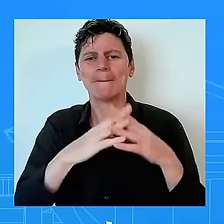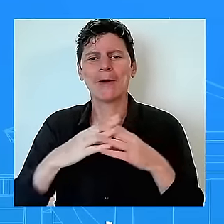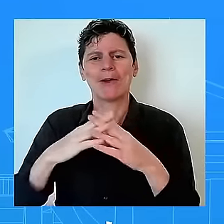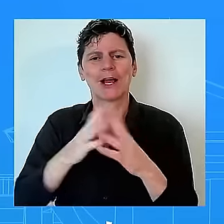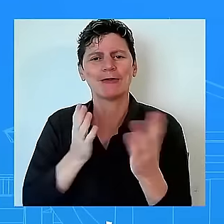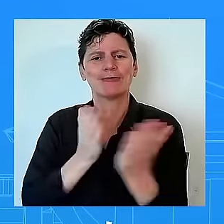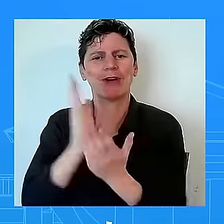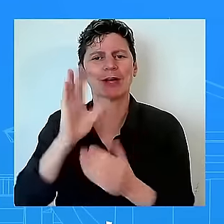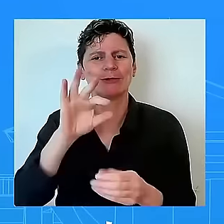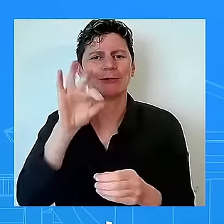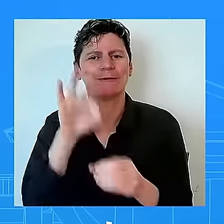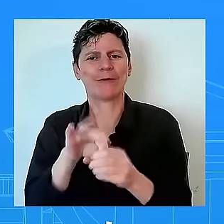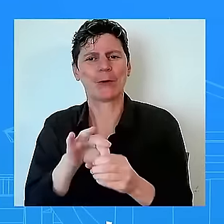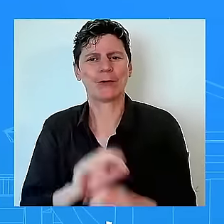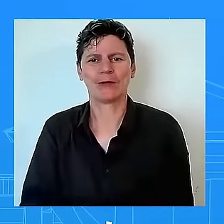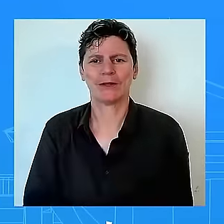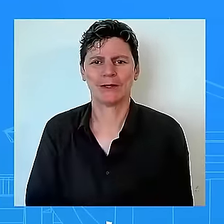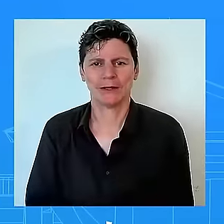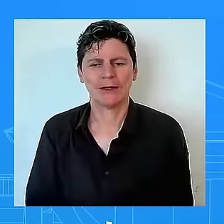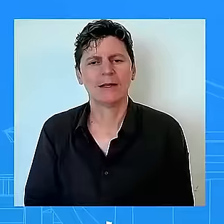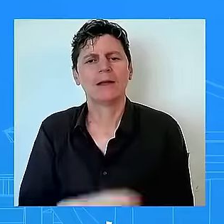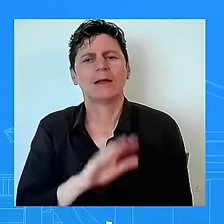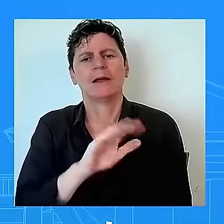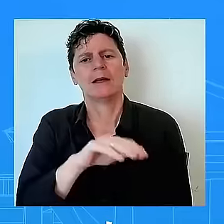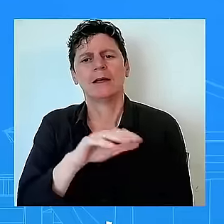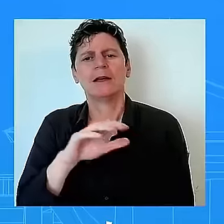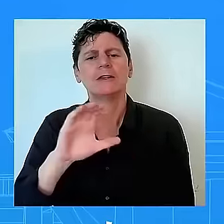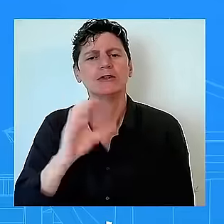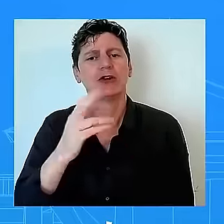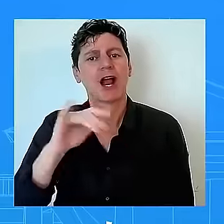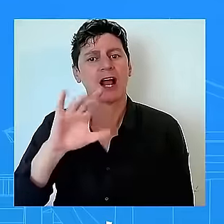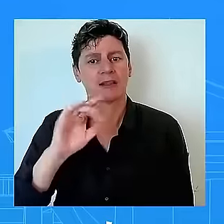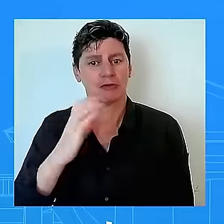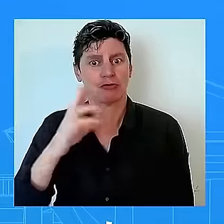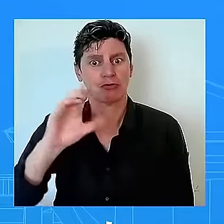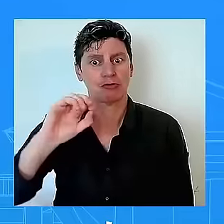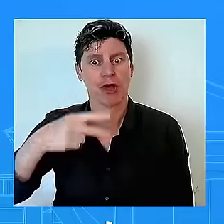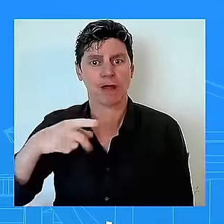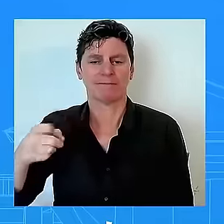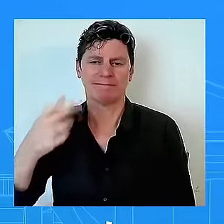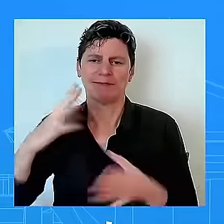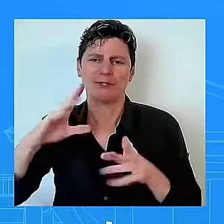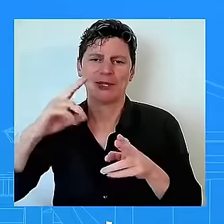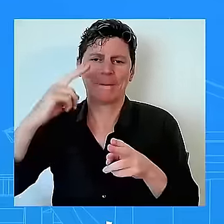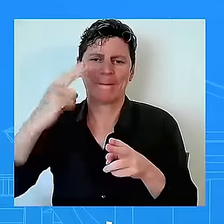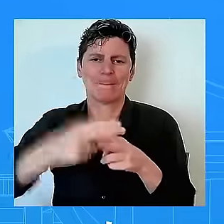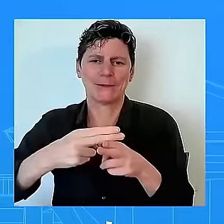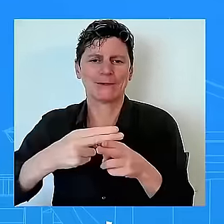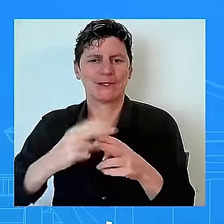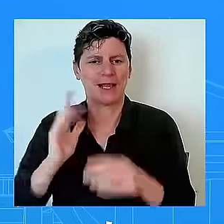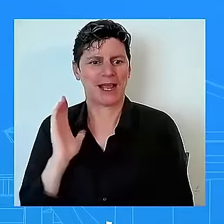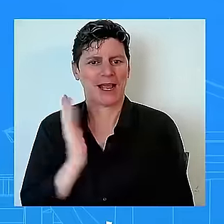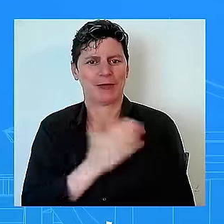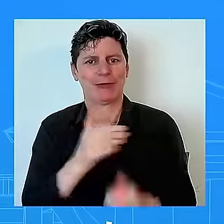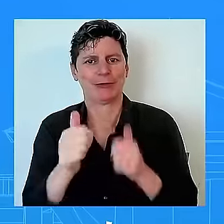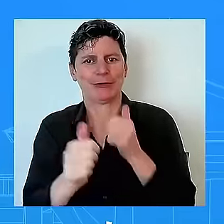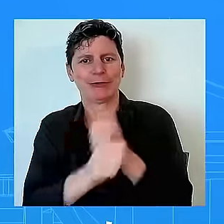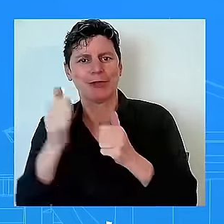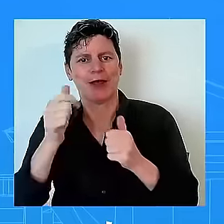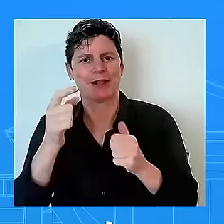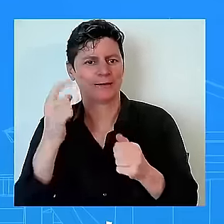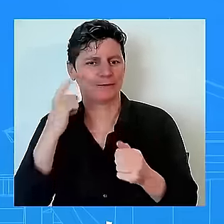light of what has happened and in light of the fact that there are going to be disturbed people who take words like threat or danger